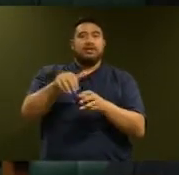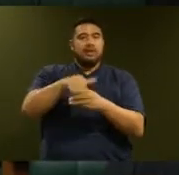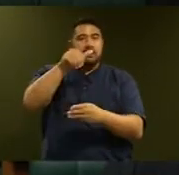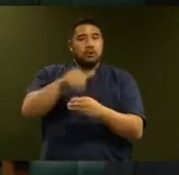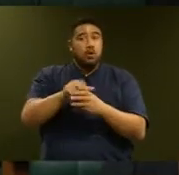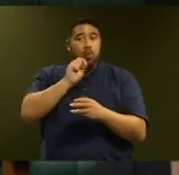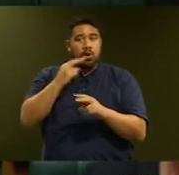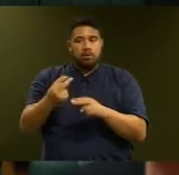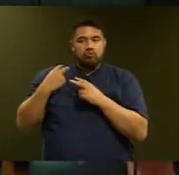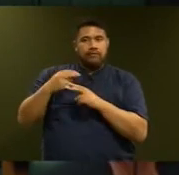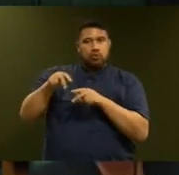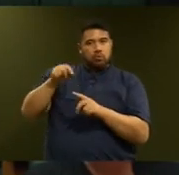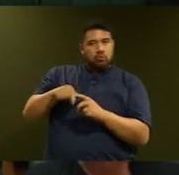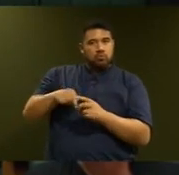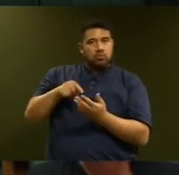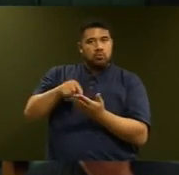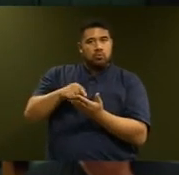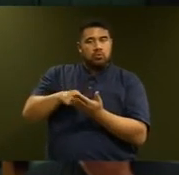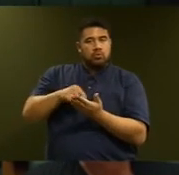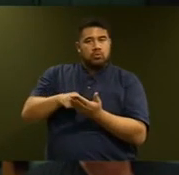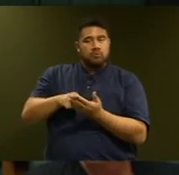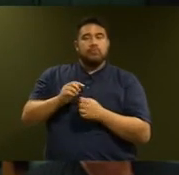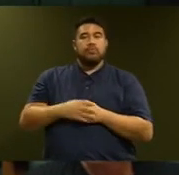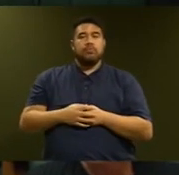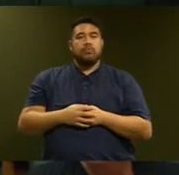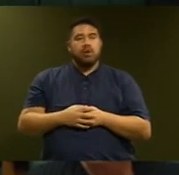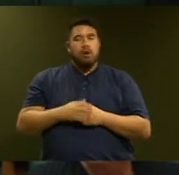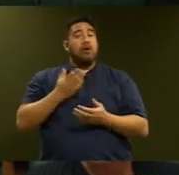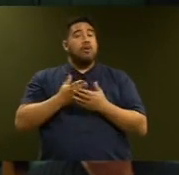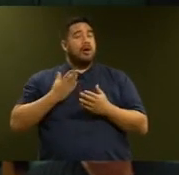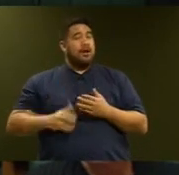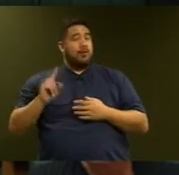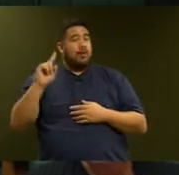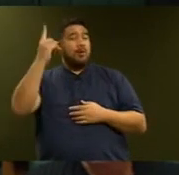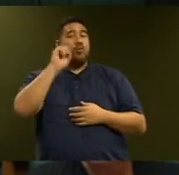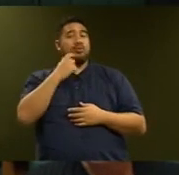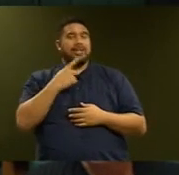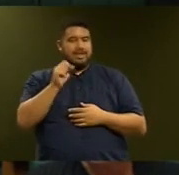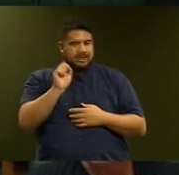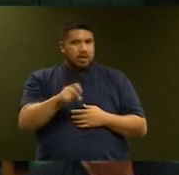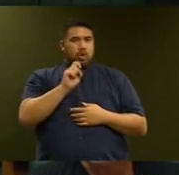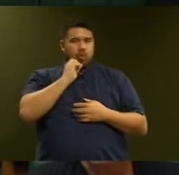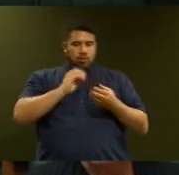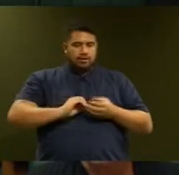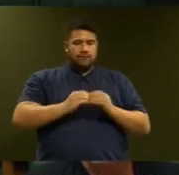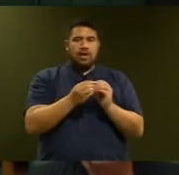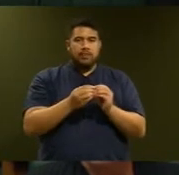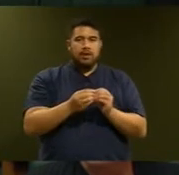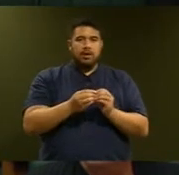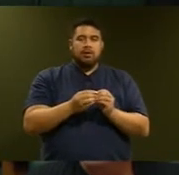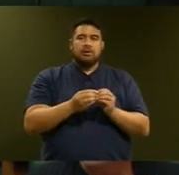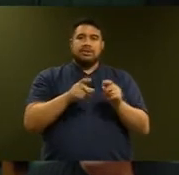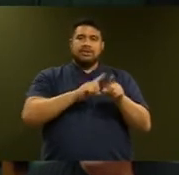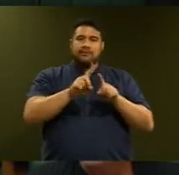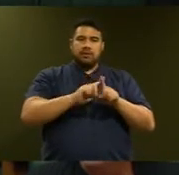On behalf of the Prime Minister, we are putting together a package of justice reforms. It is clear that at this